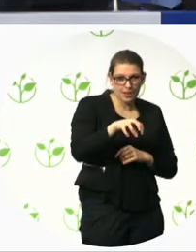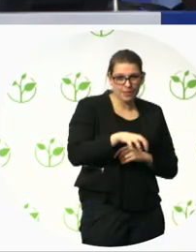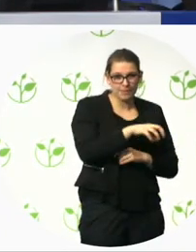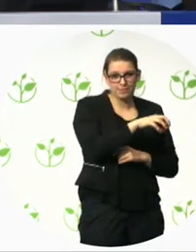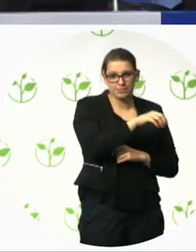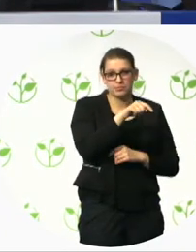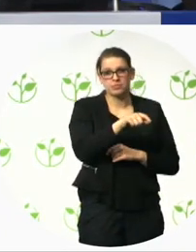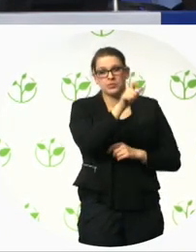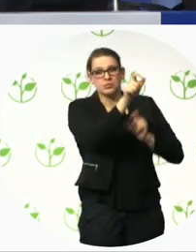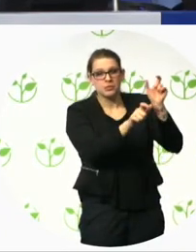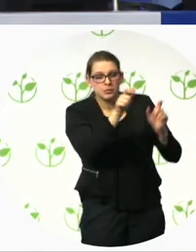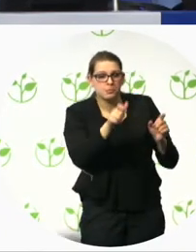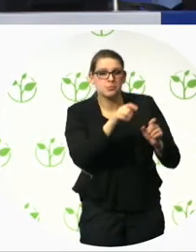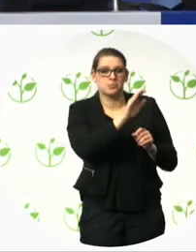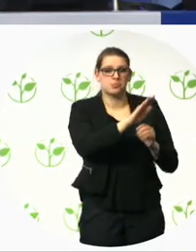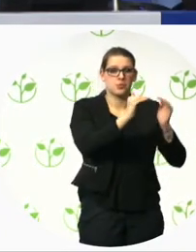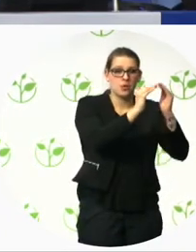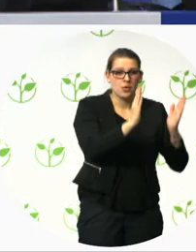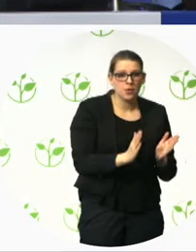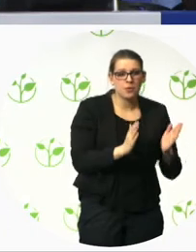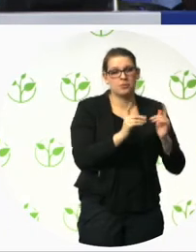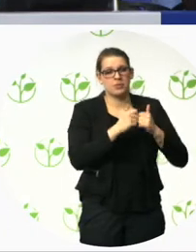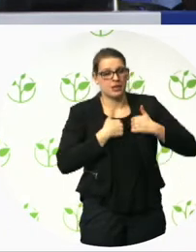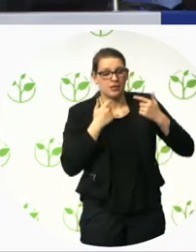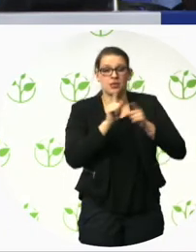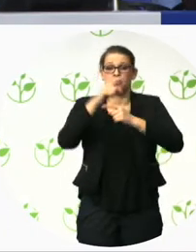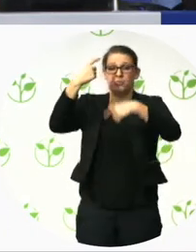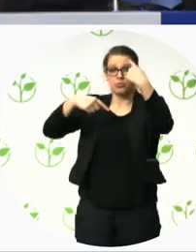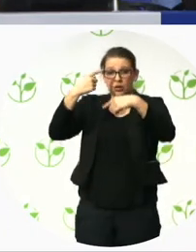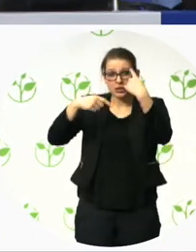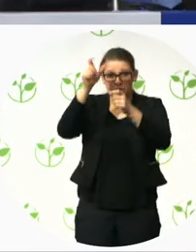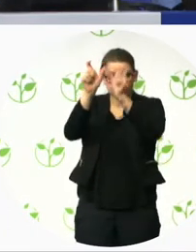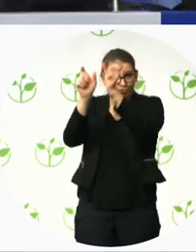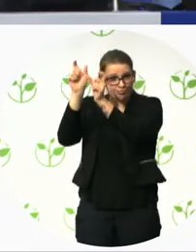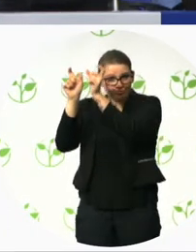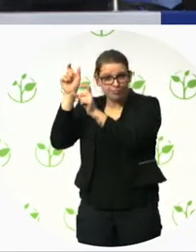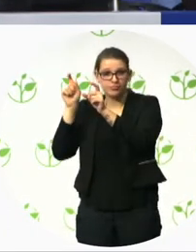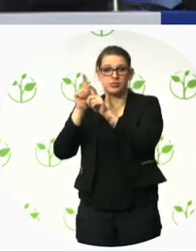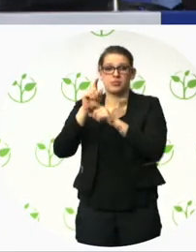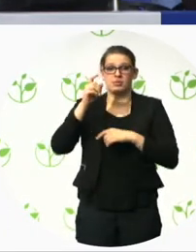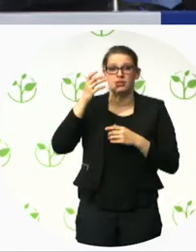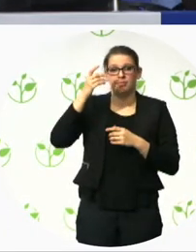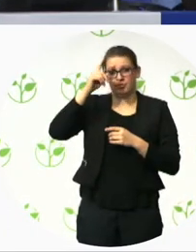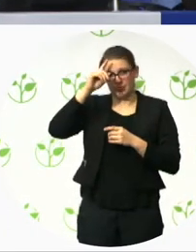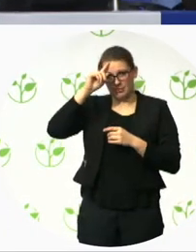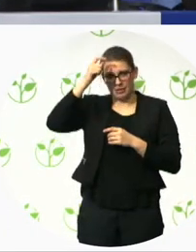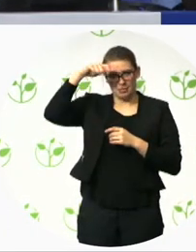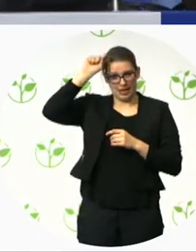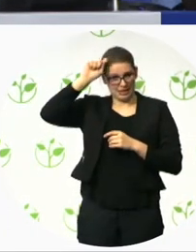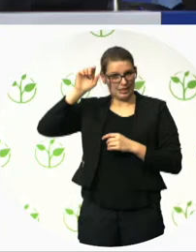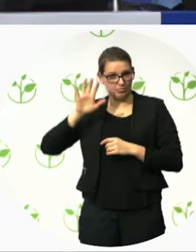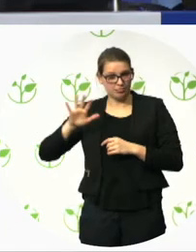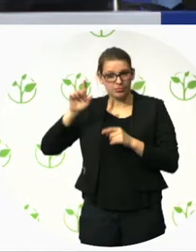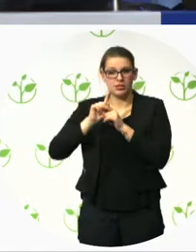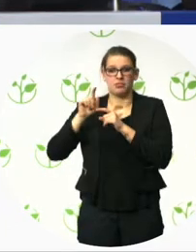at the neighborhood or district. And, um, I also have an eye on the market process. Um,